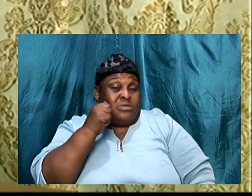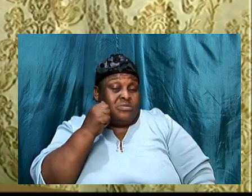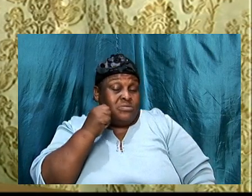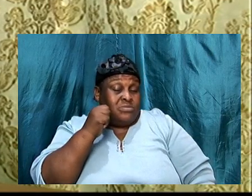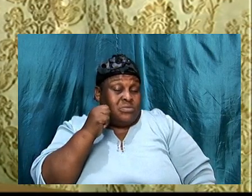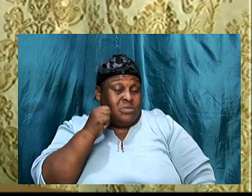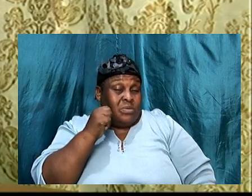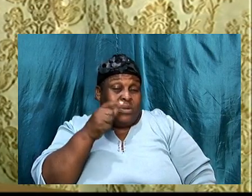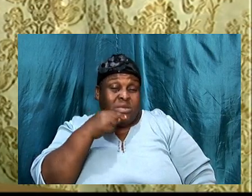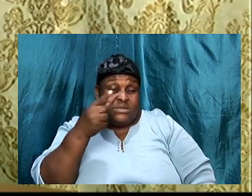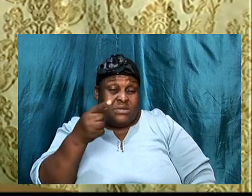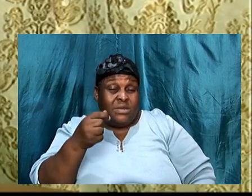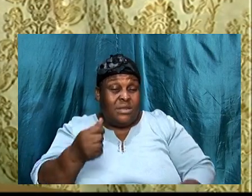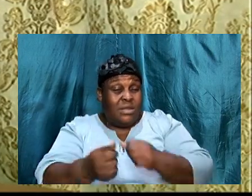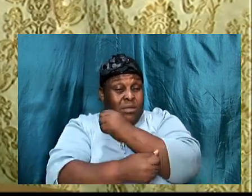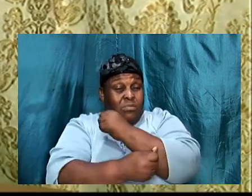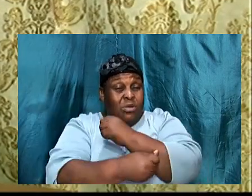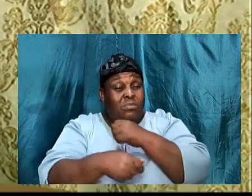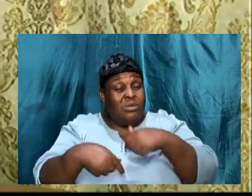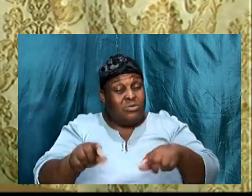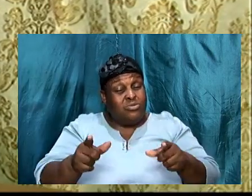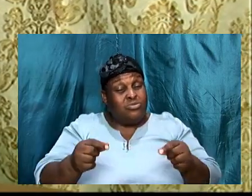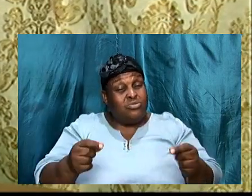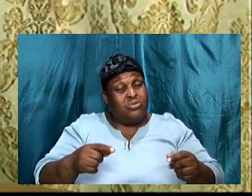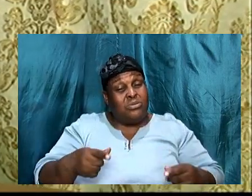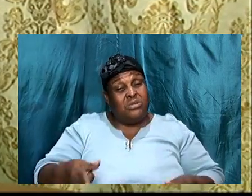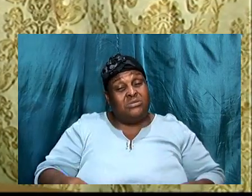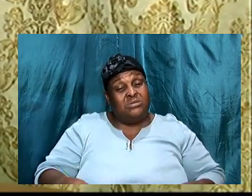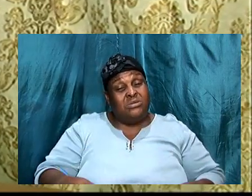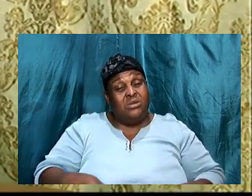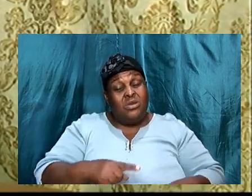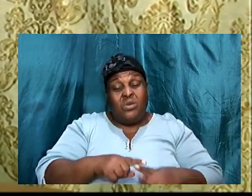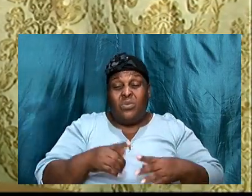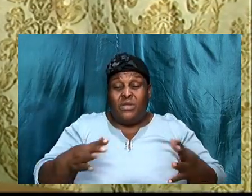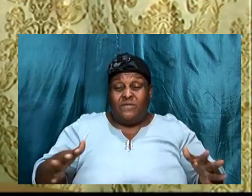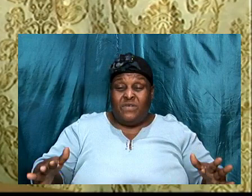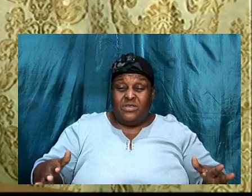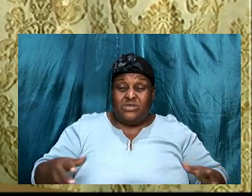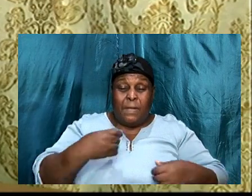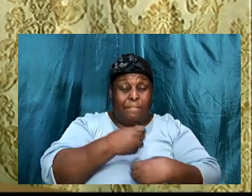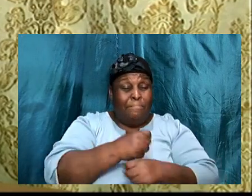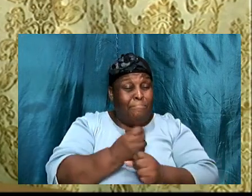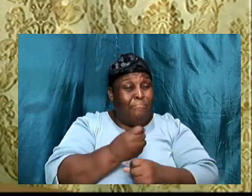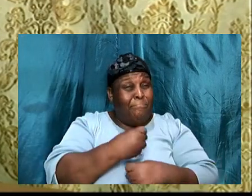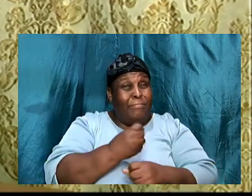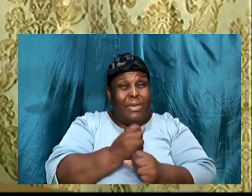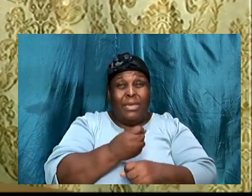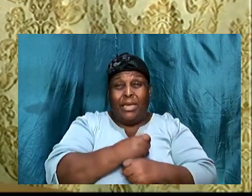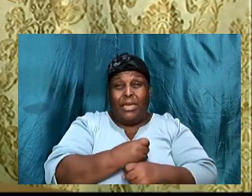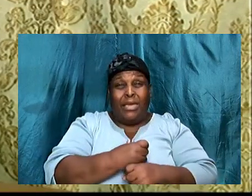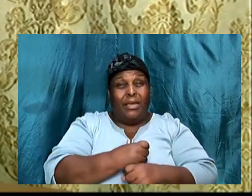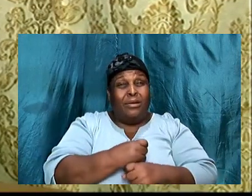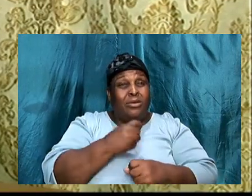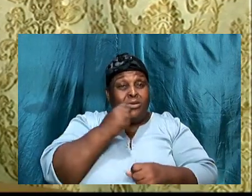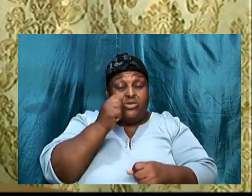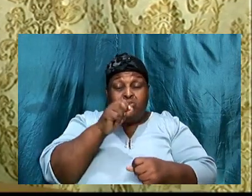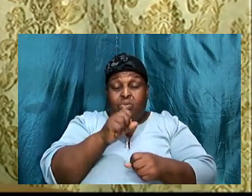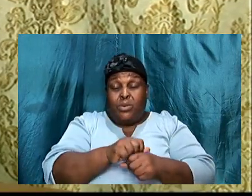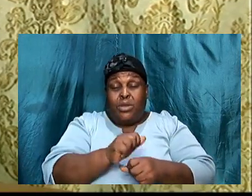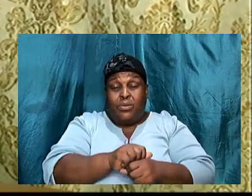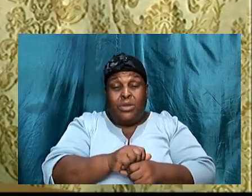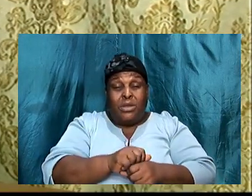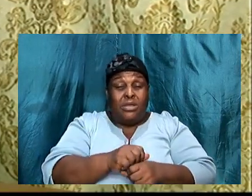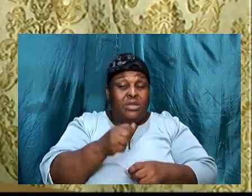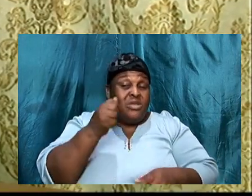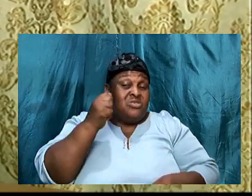told Abraham, let us do this, and when it was done, it caused argument, it caused swearing, Sarah